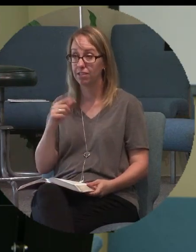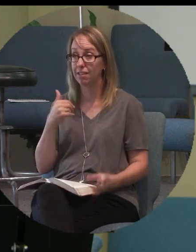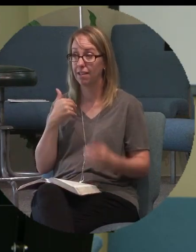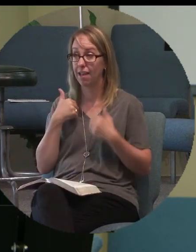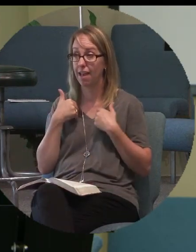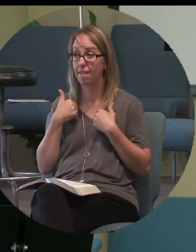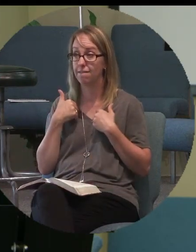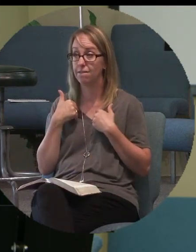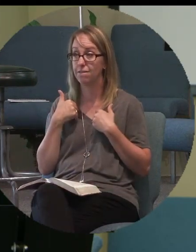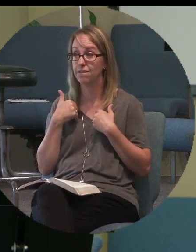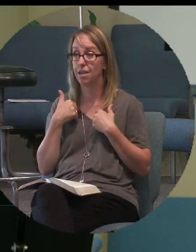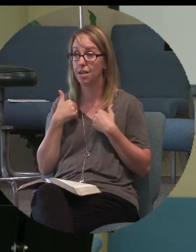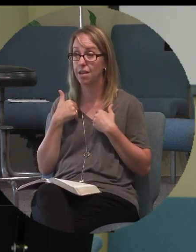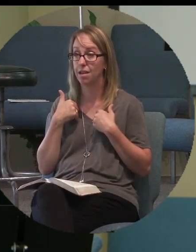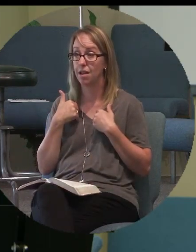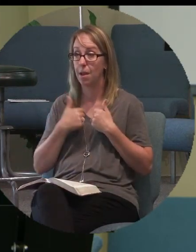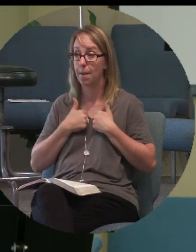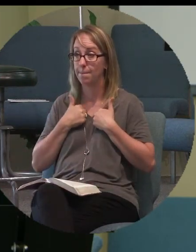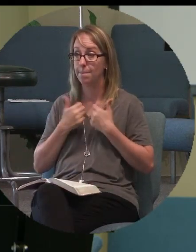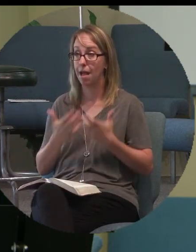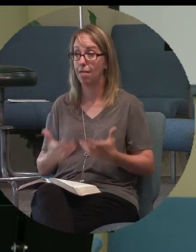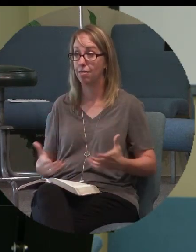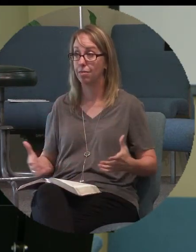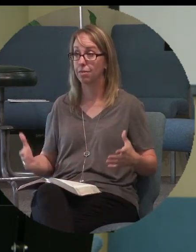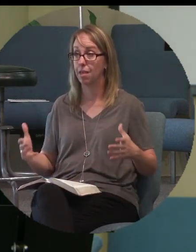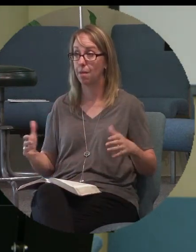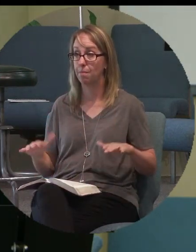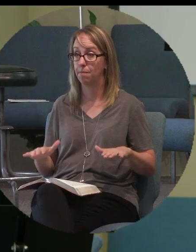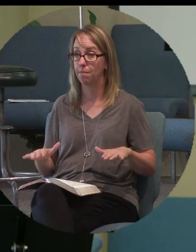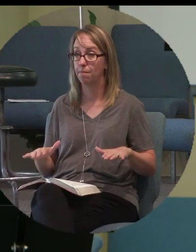bathtub filling